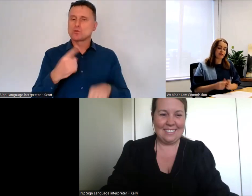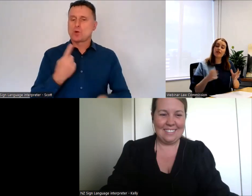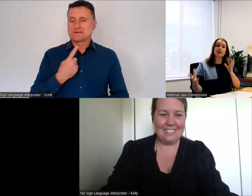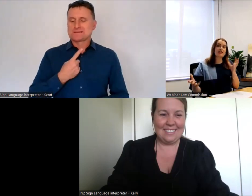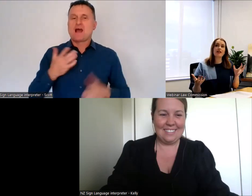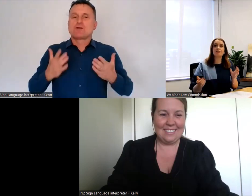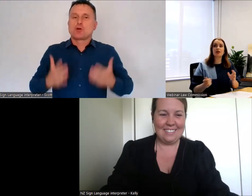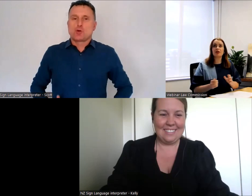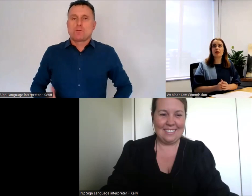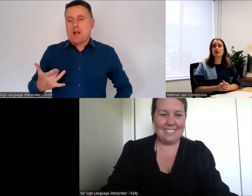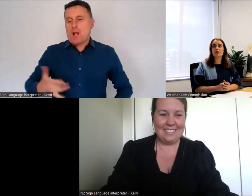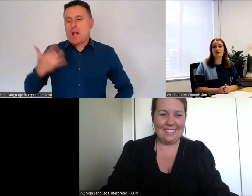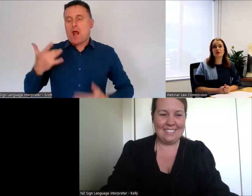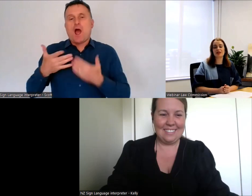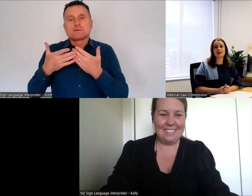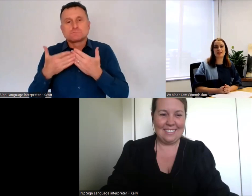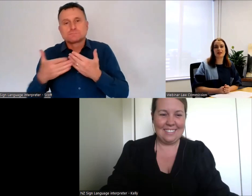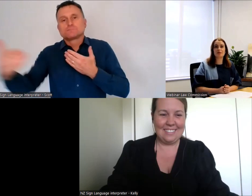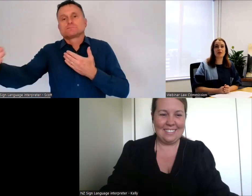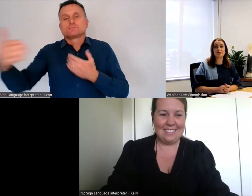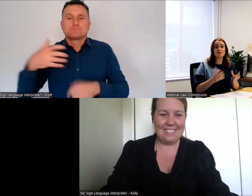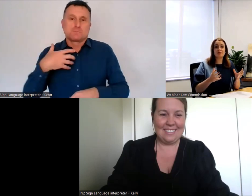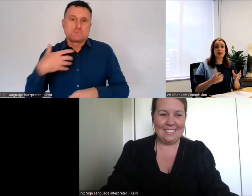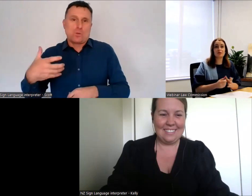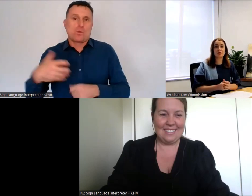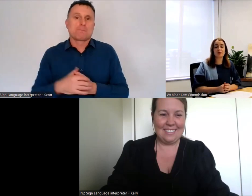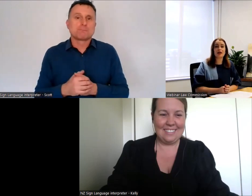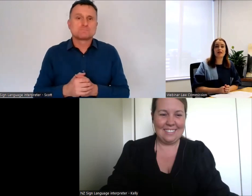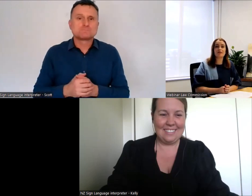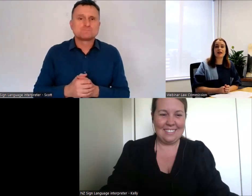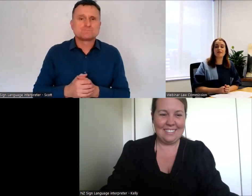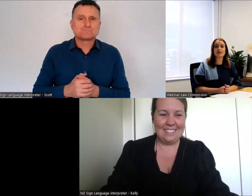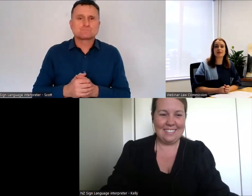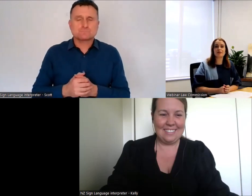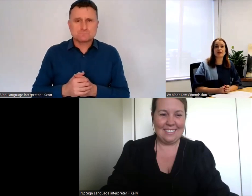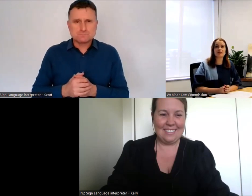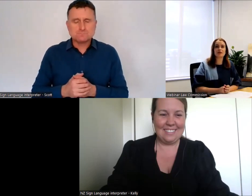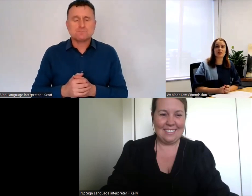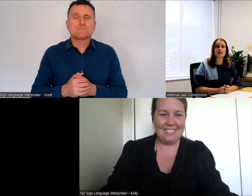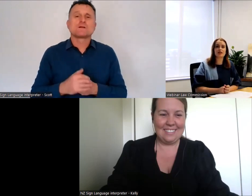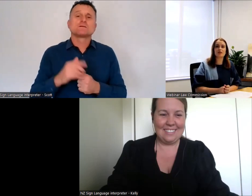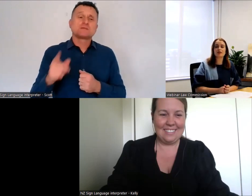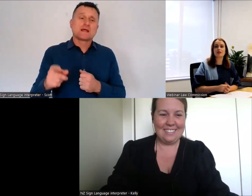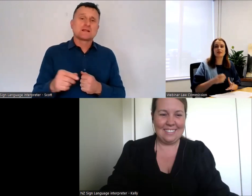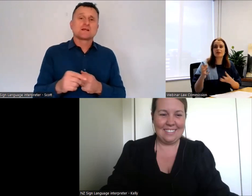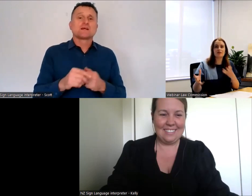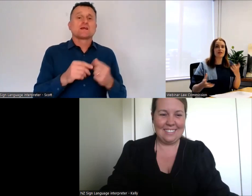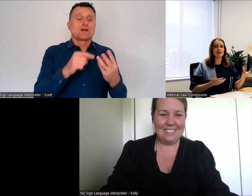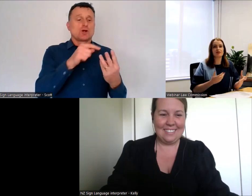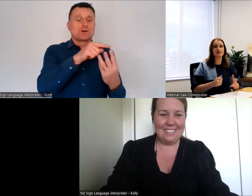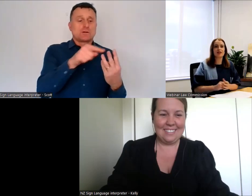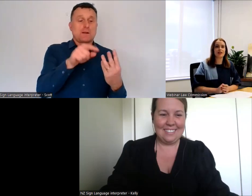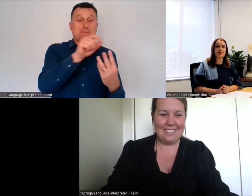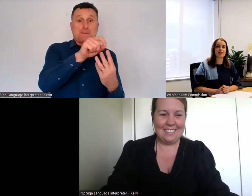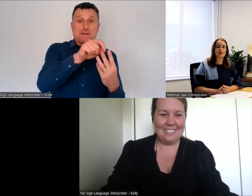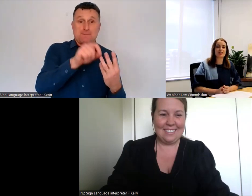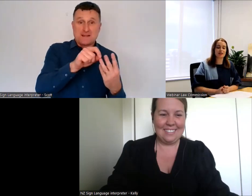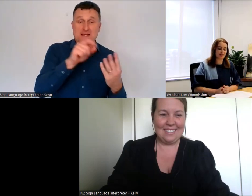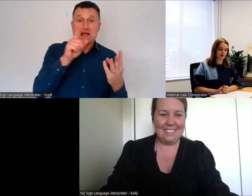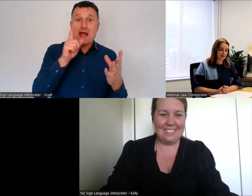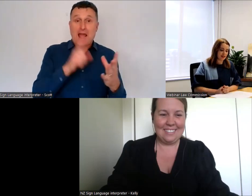And finally there, know, the law is 40, the Tia'u Māori, for example, is 40 years old. So there's a range of